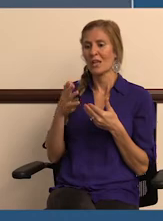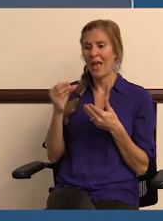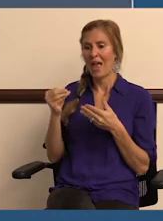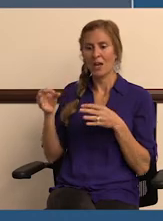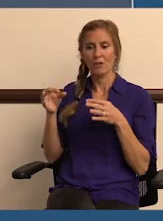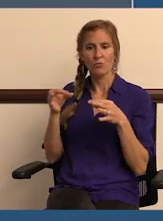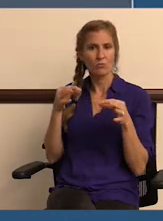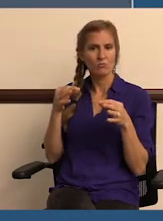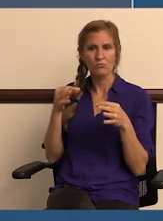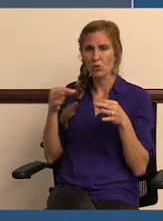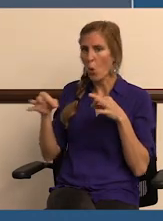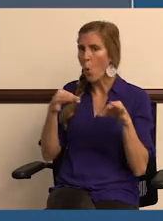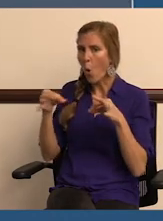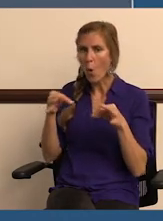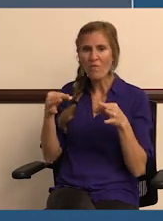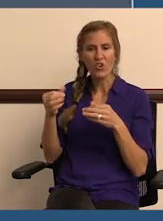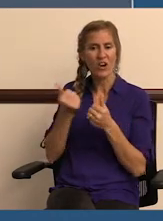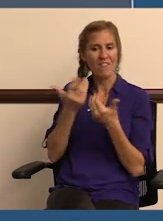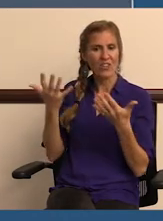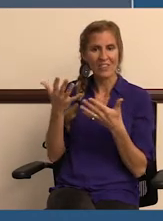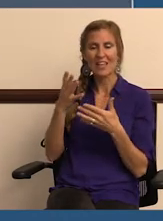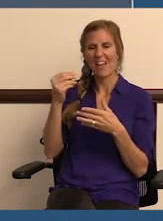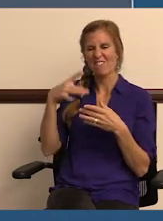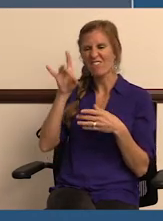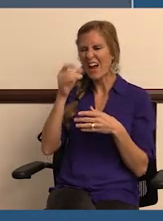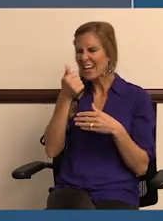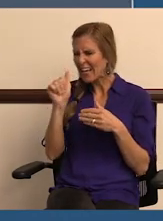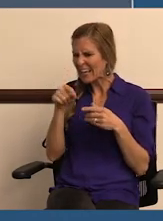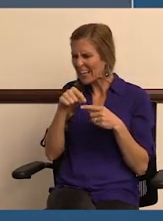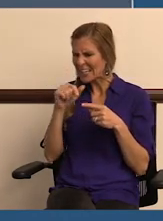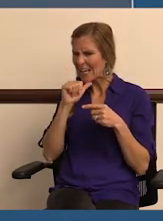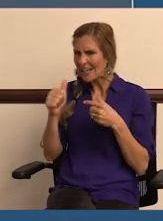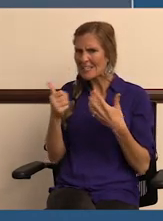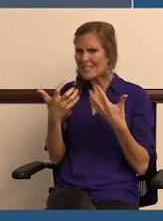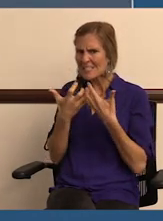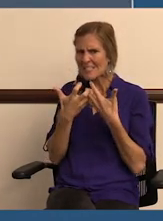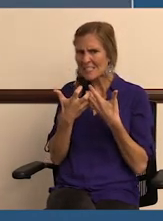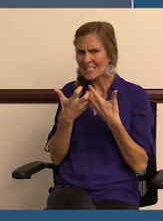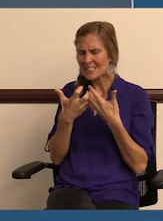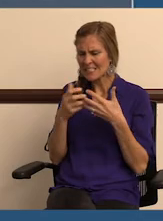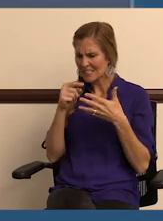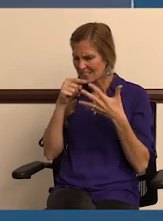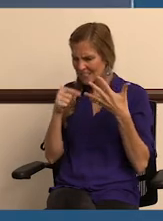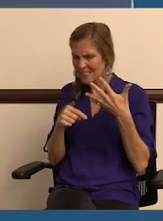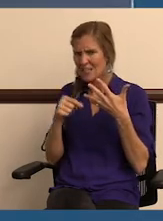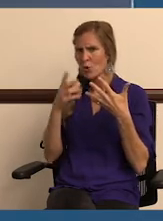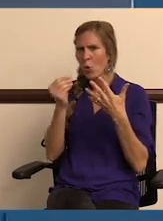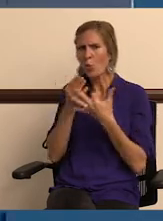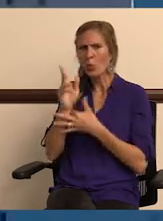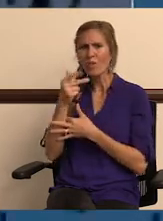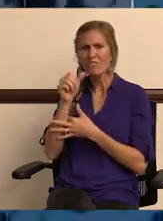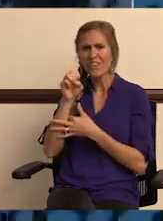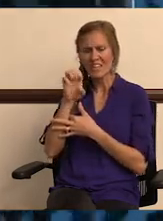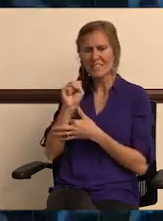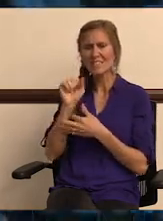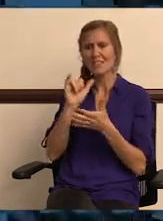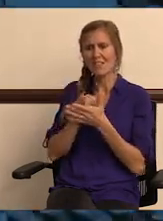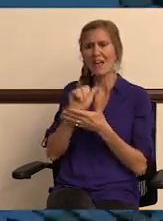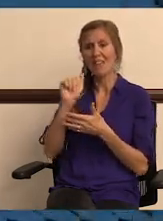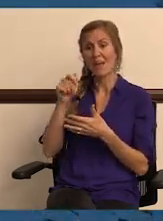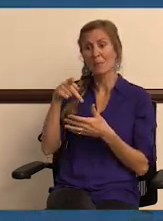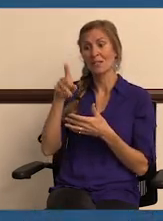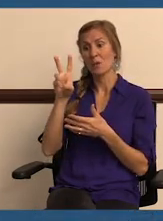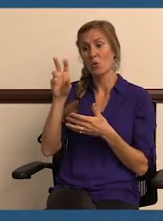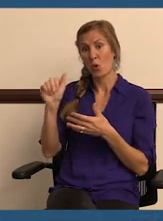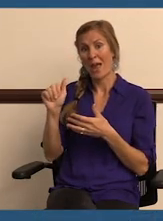and go over everything with a fine-tooth comb and find inconsistencies in it. And then go through the phases